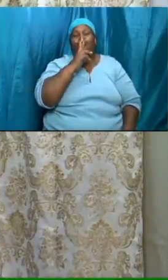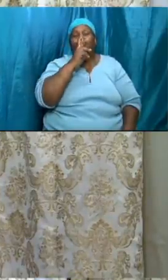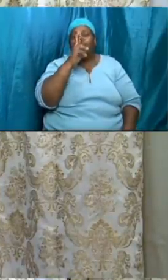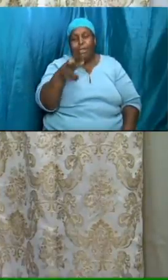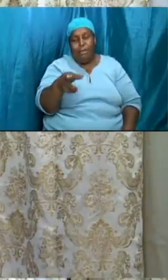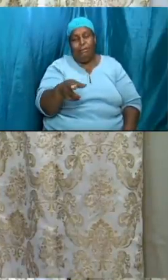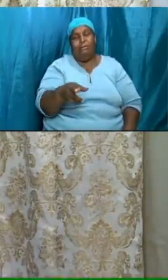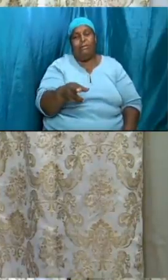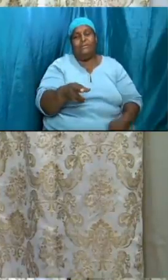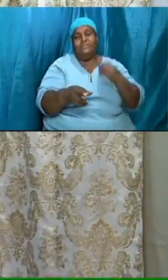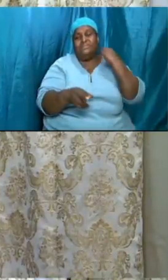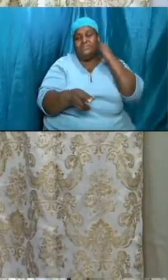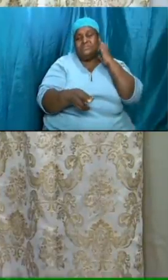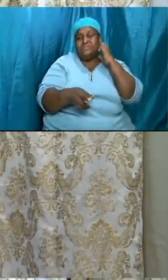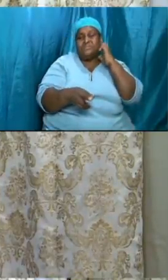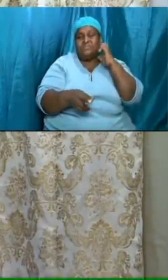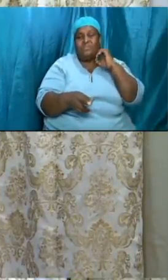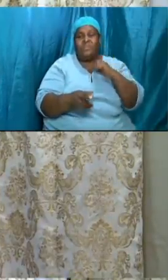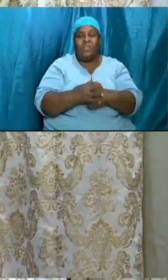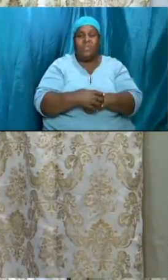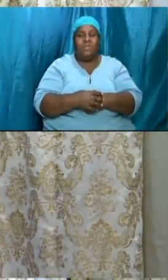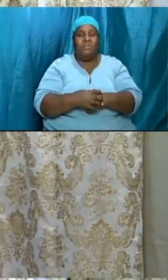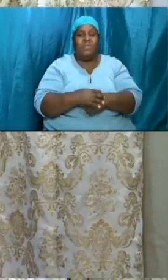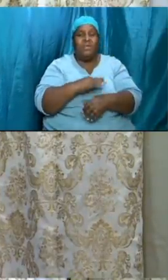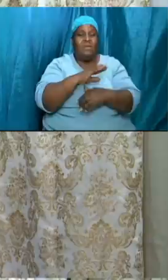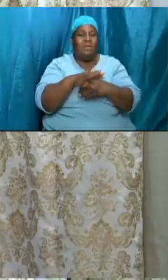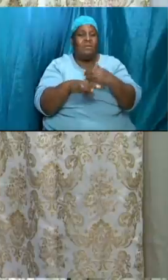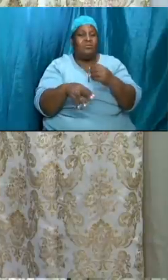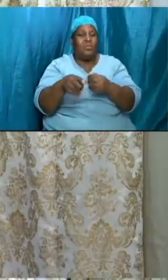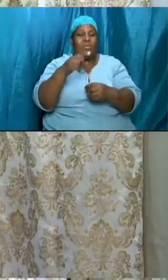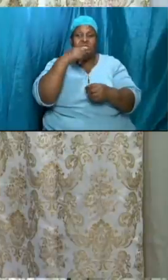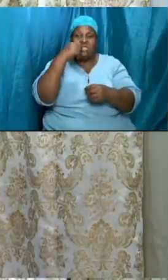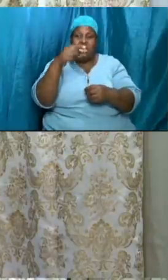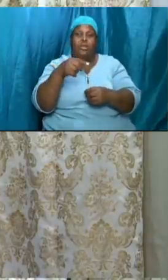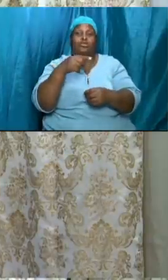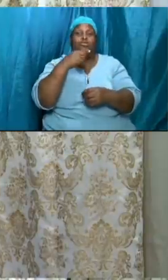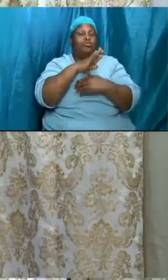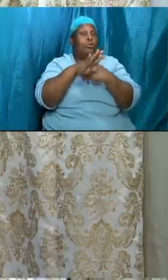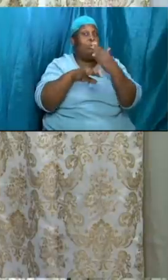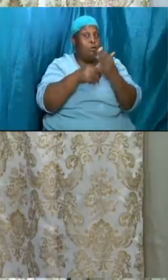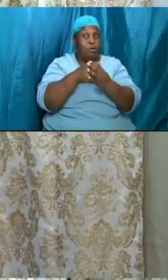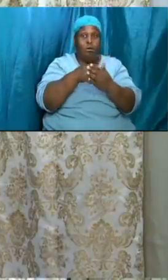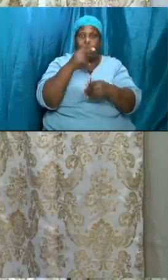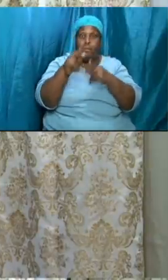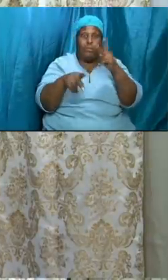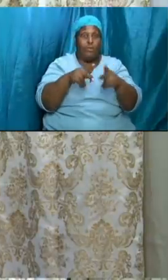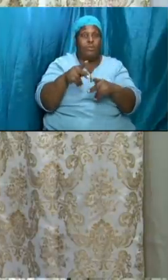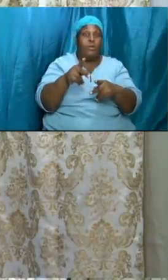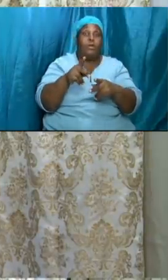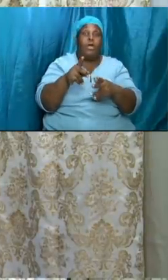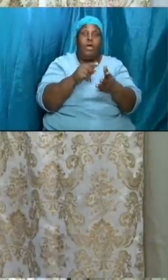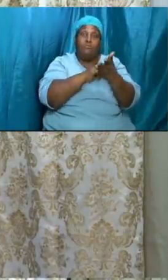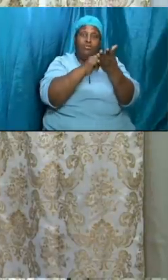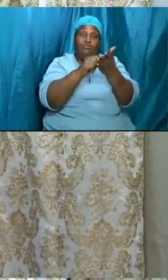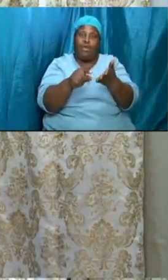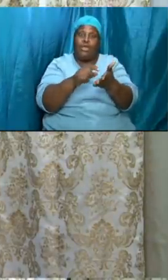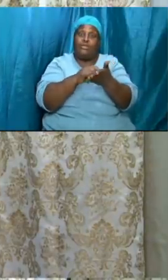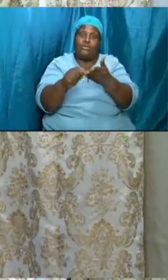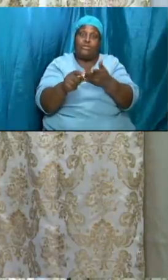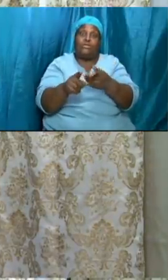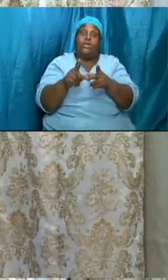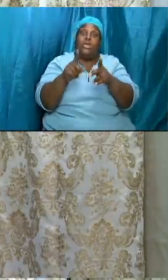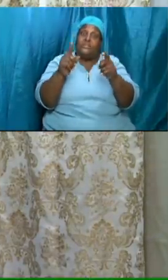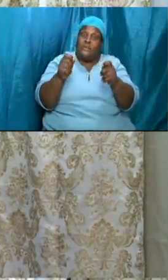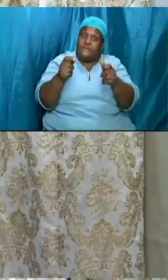to all the folks that have been writing and saying sir is it really real yes it is real we're not going to be spirits floating and we don't know